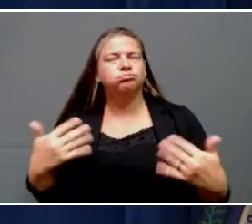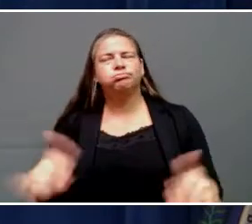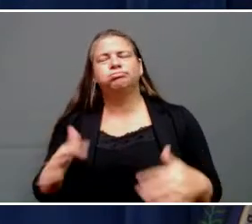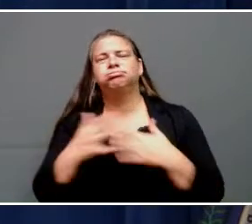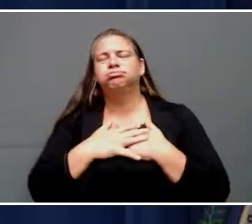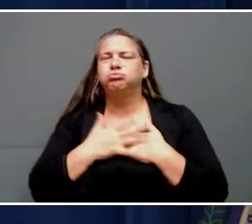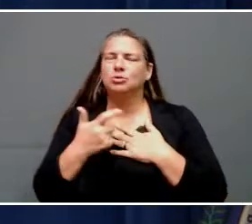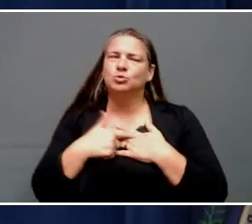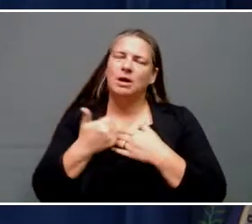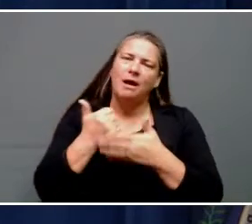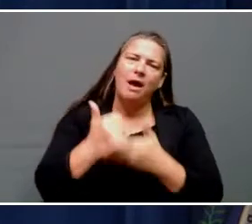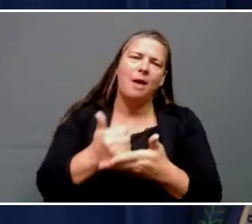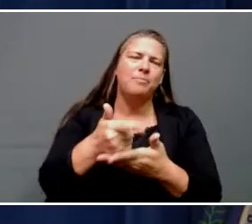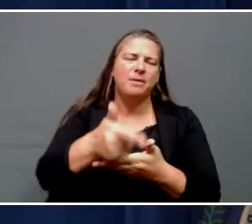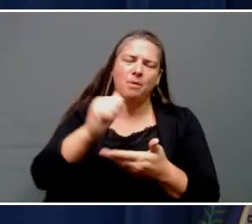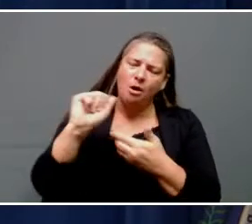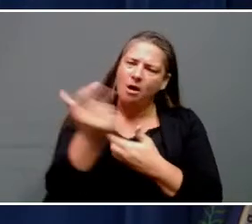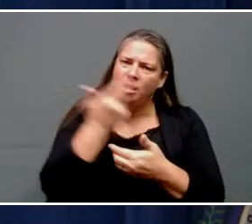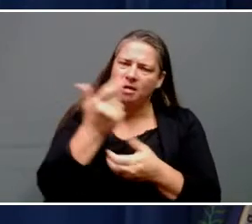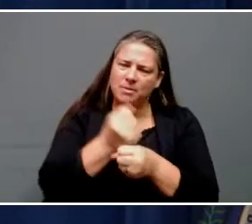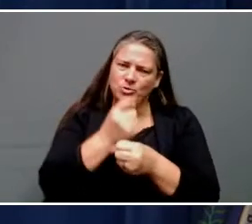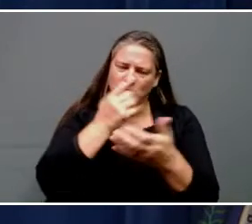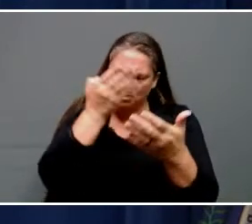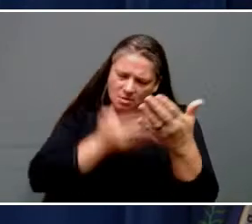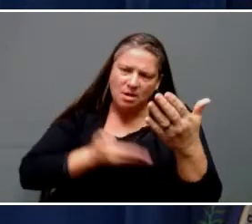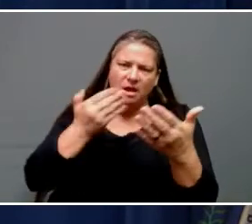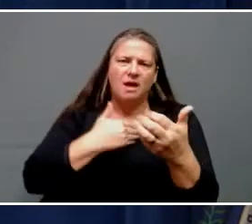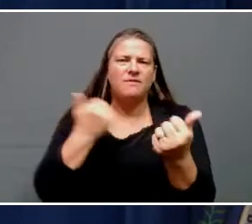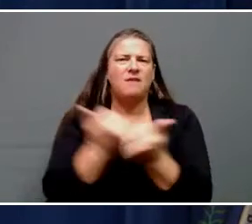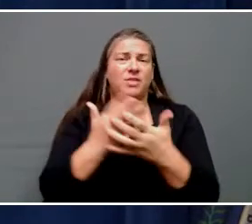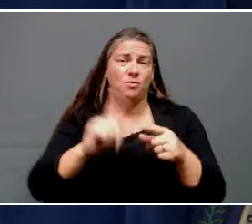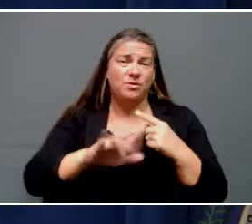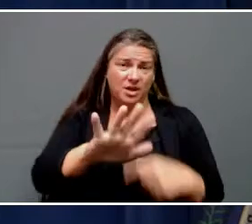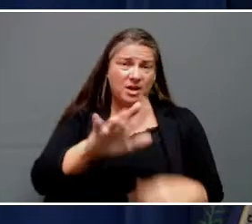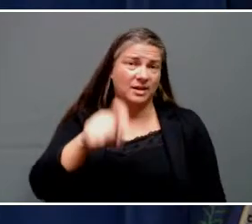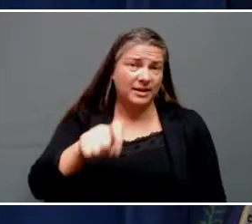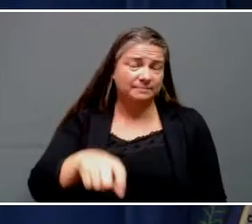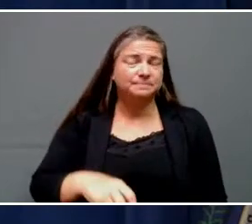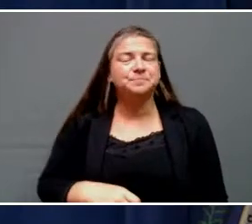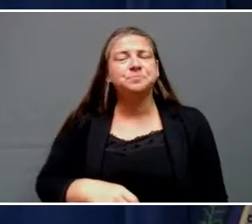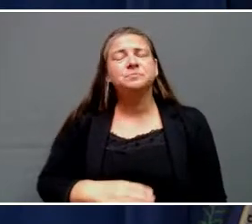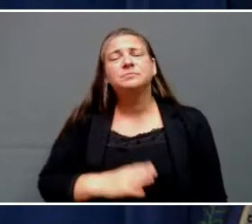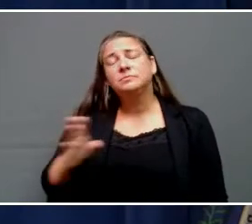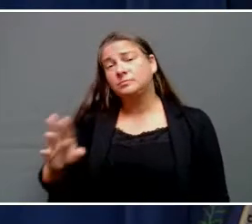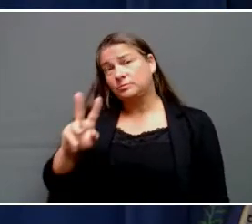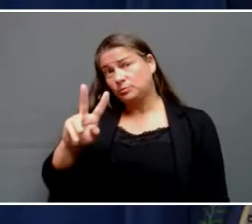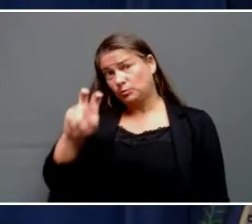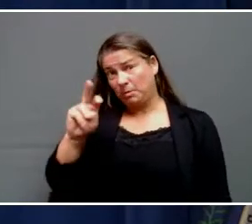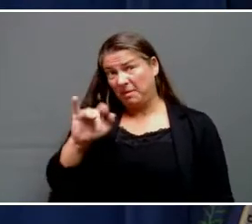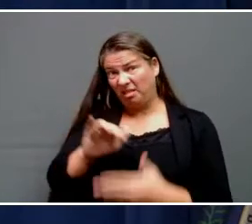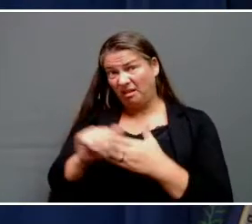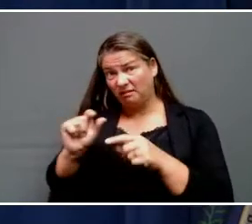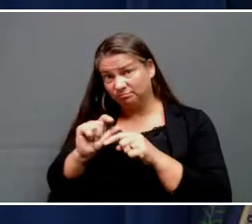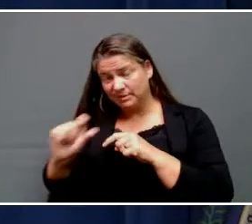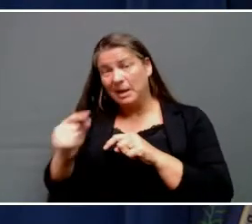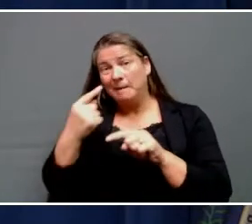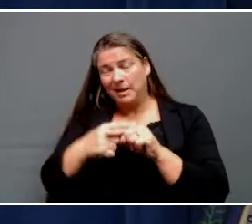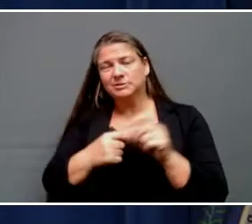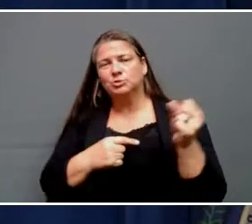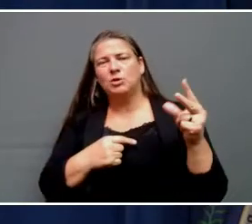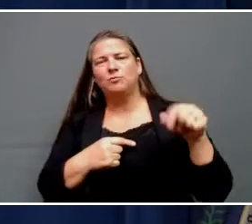and ensure they have what they need. Then, in addition to the $200 million, there's nearly $12.7 million